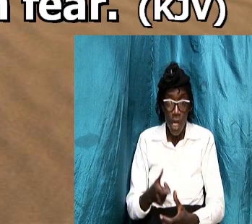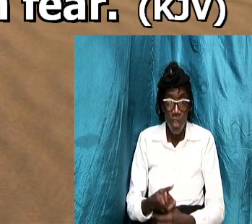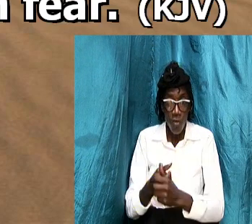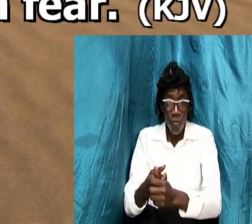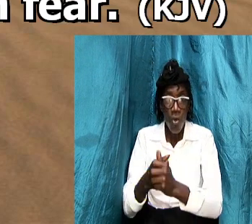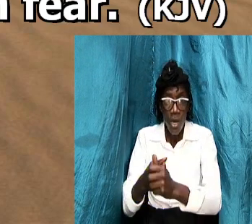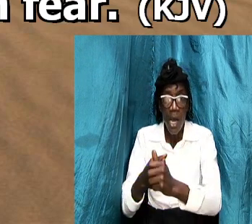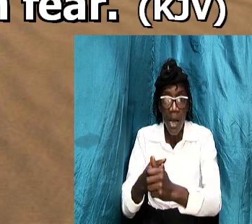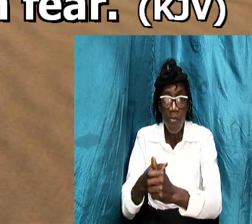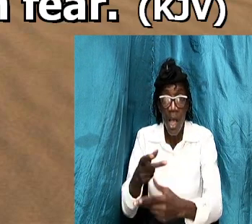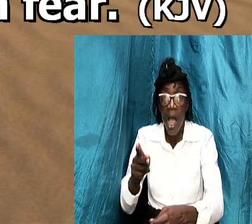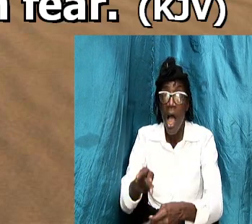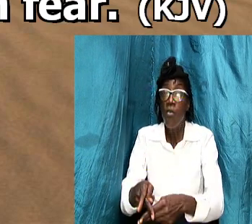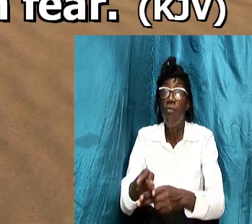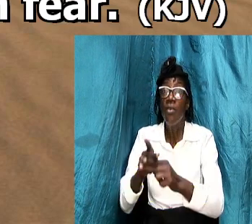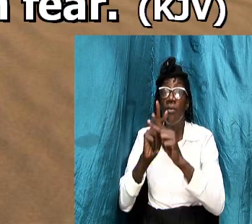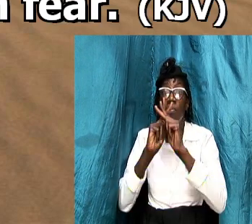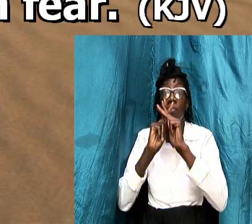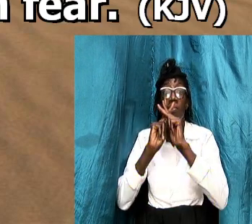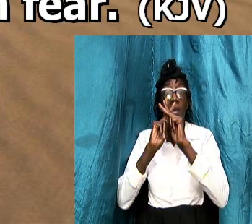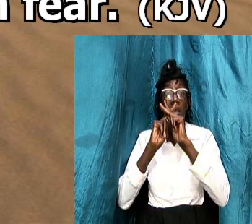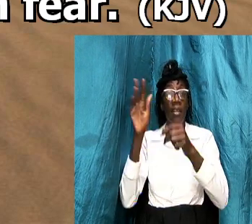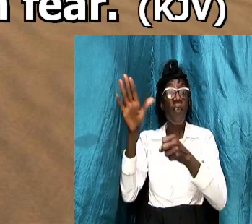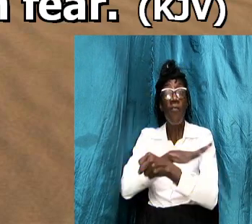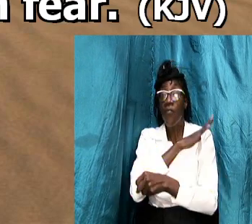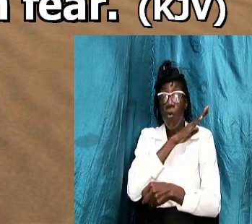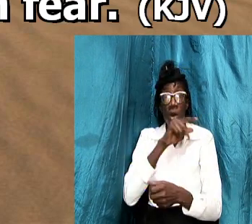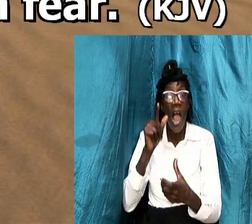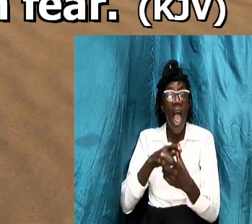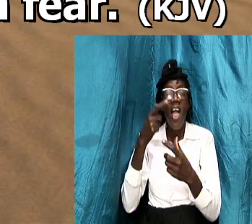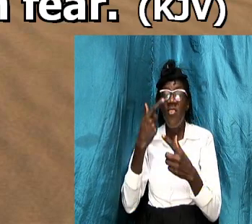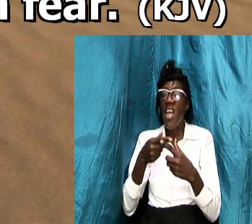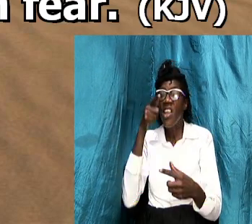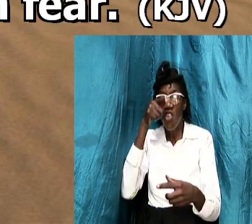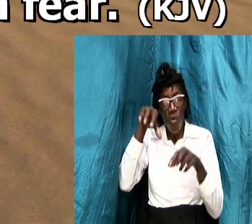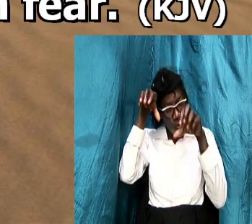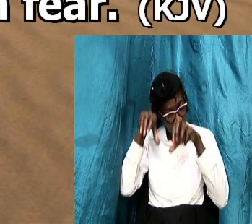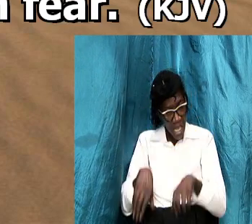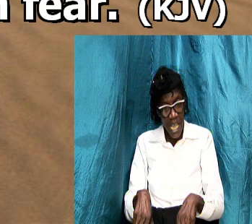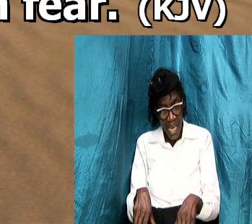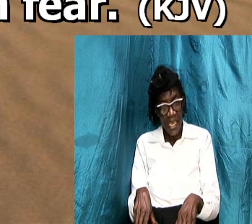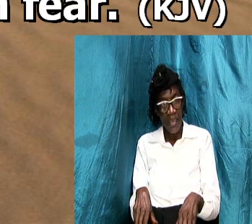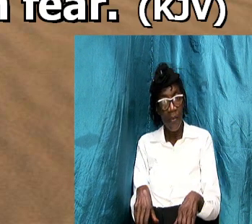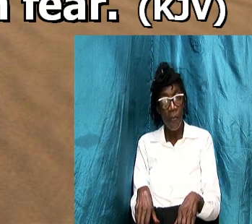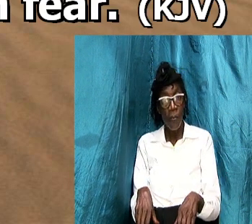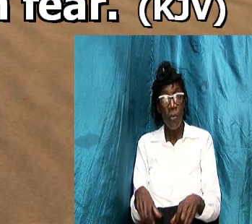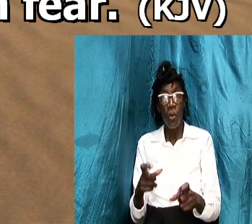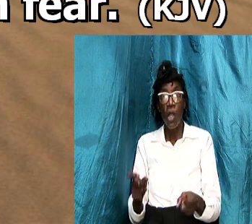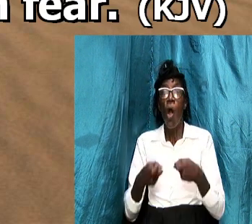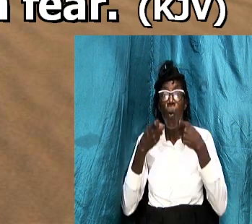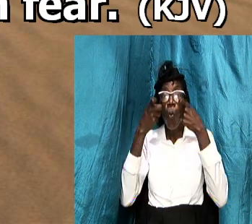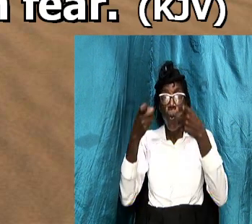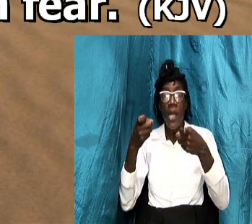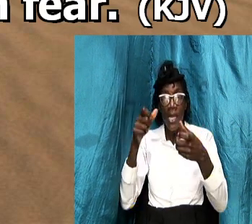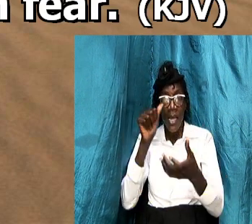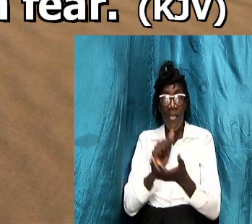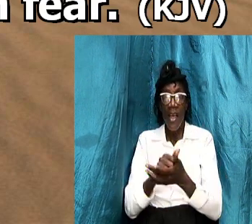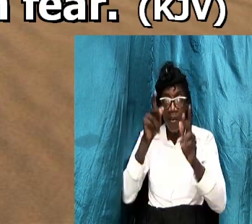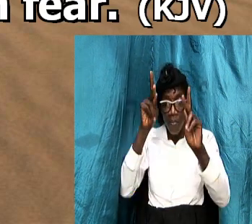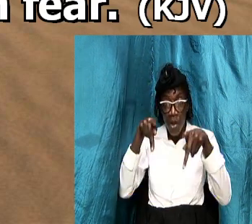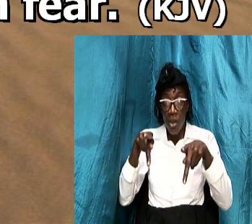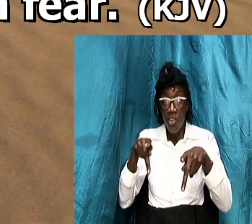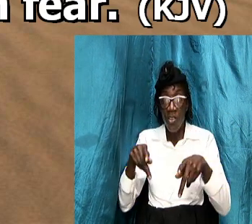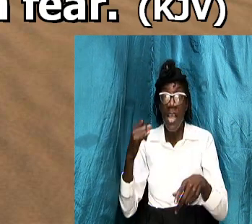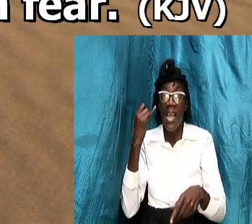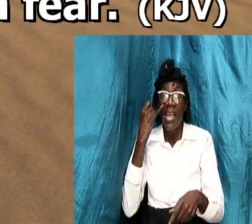because that is what first peter three verse two is saying then you can literally win that person or if he's unsafe